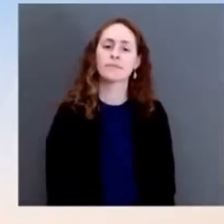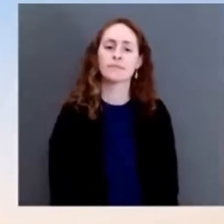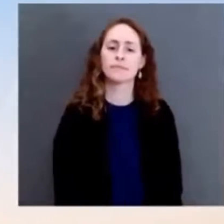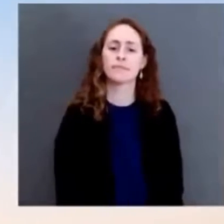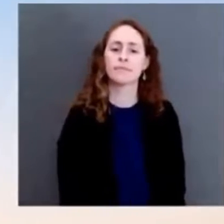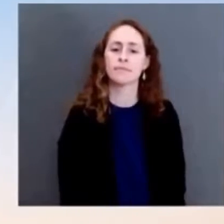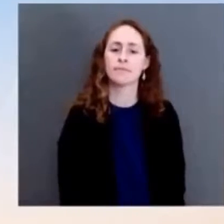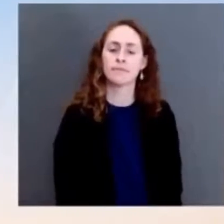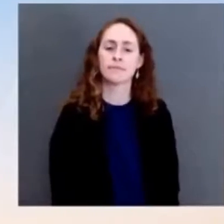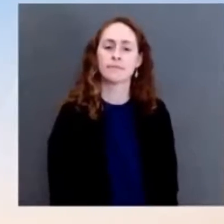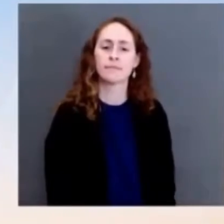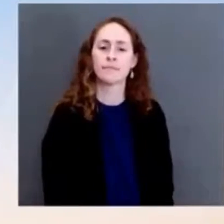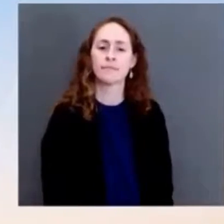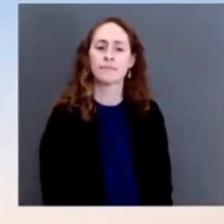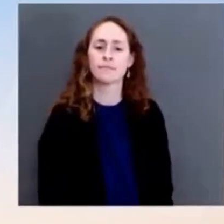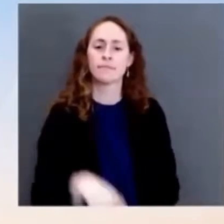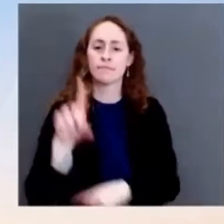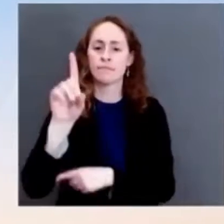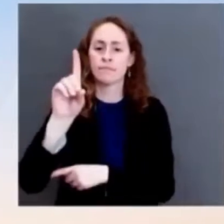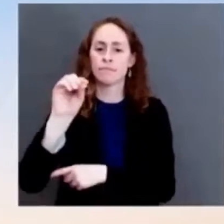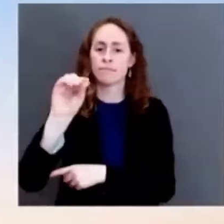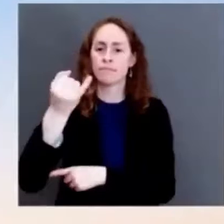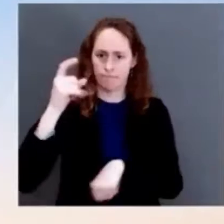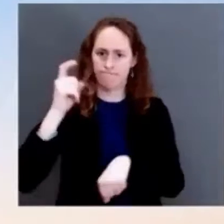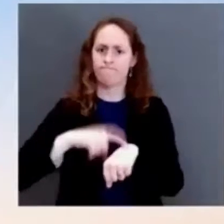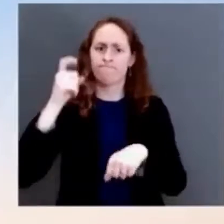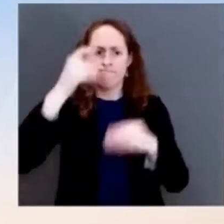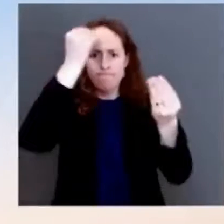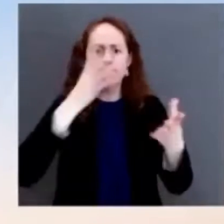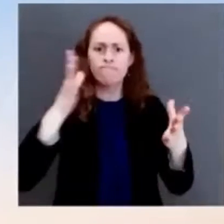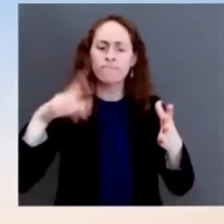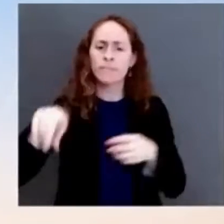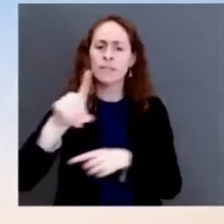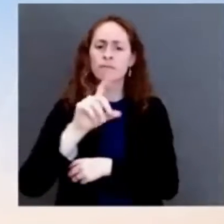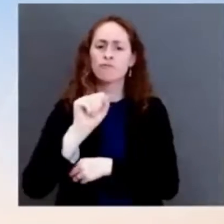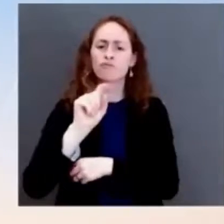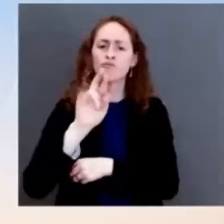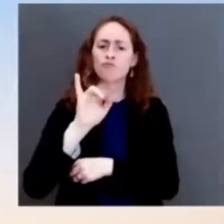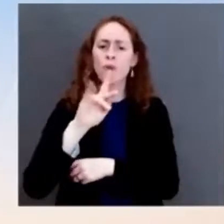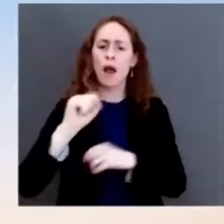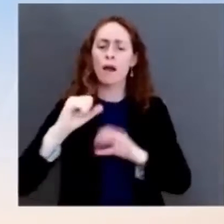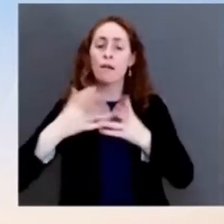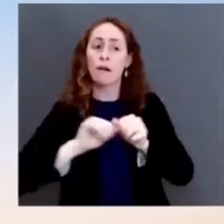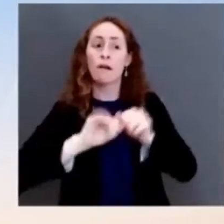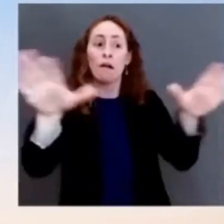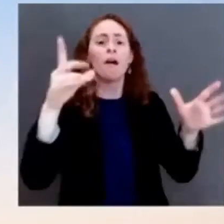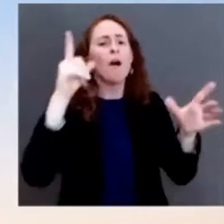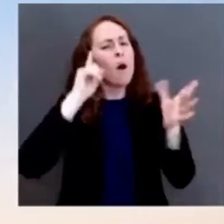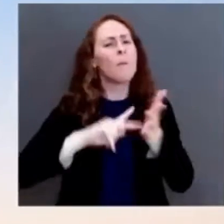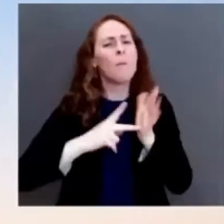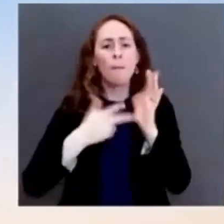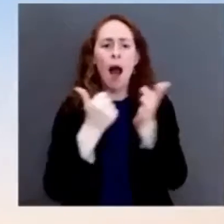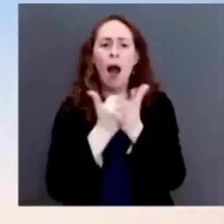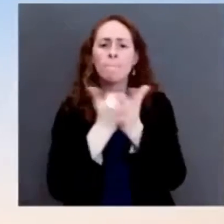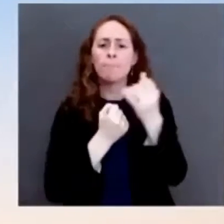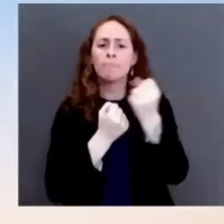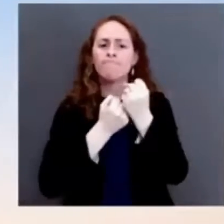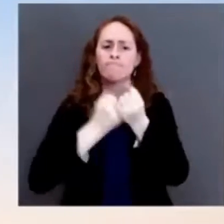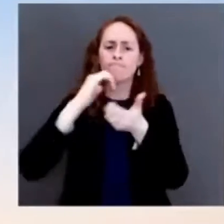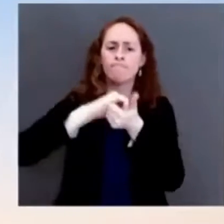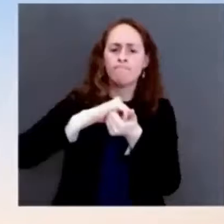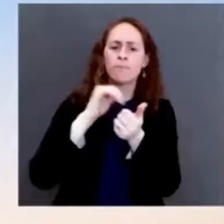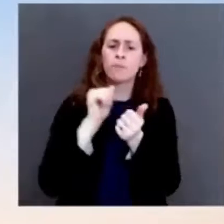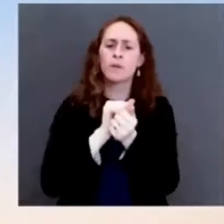in order to work in partnership and in lockstep with law enforcement on the ground. We've also recently taken steps. The Justice Department, the